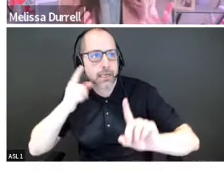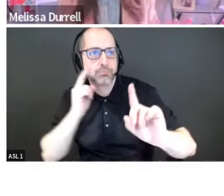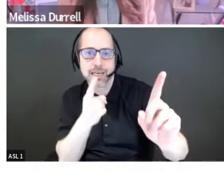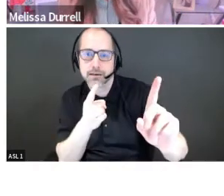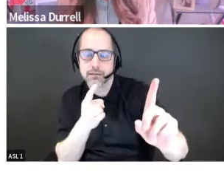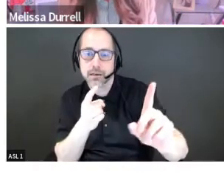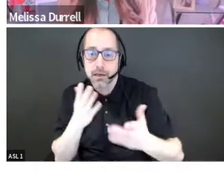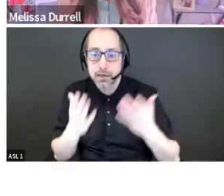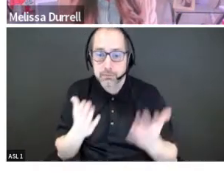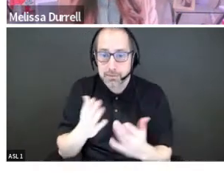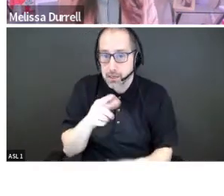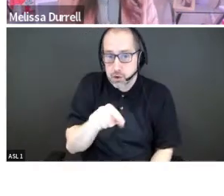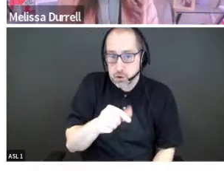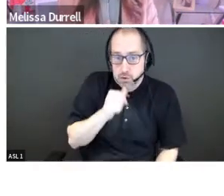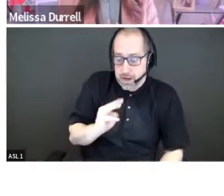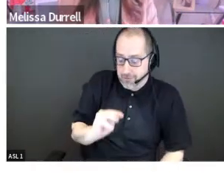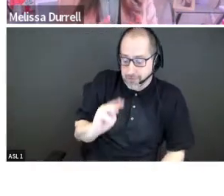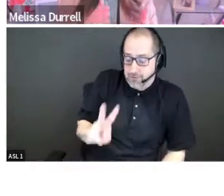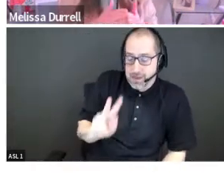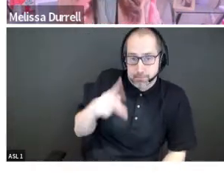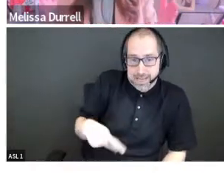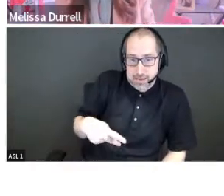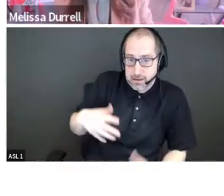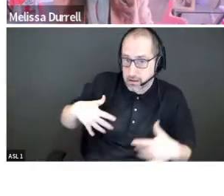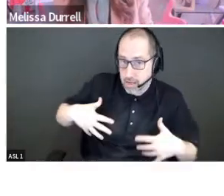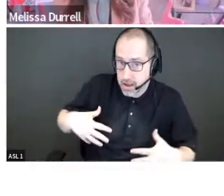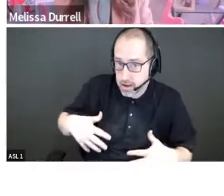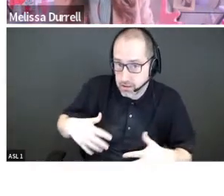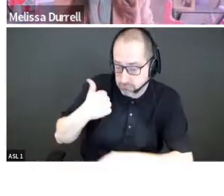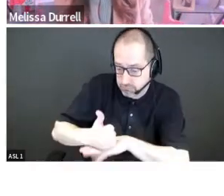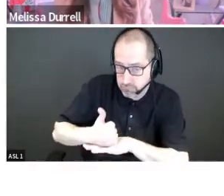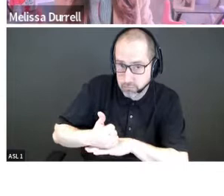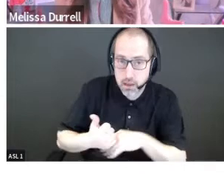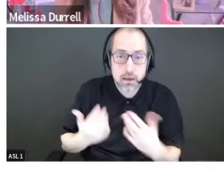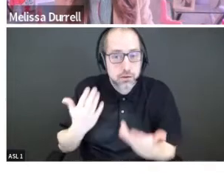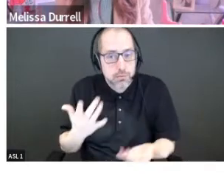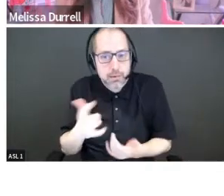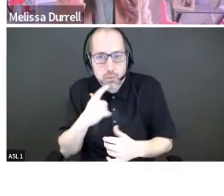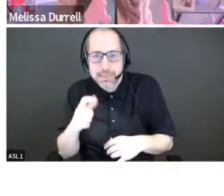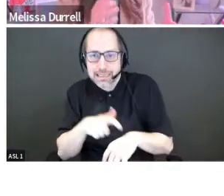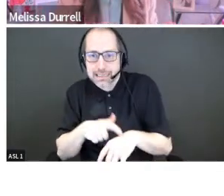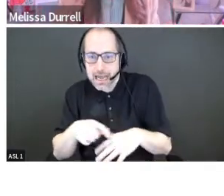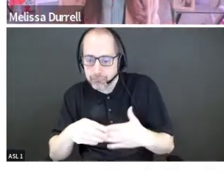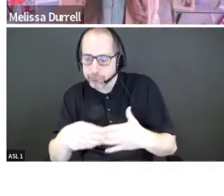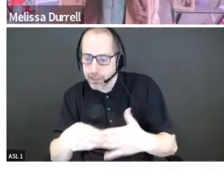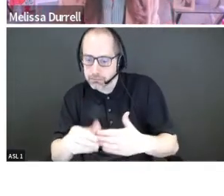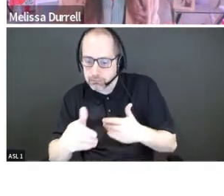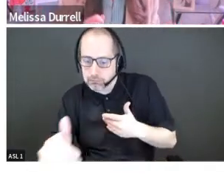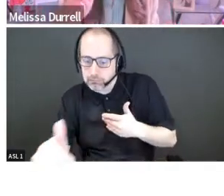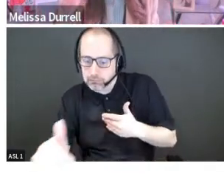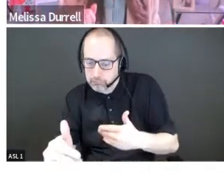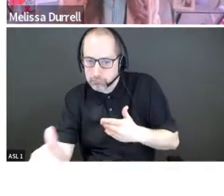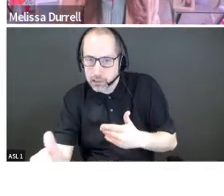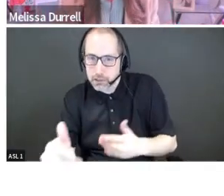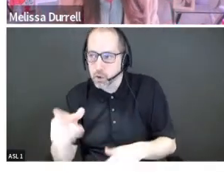objective that maybe you don't have an MVP yet? Maybe, you know, so there's a little bit of leeway time that's going to have to happen. And so maybe now is not the right time.